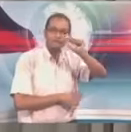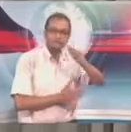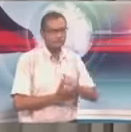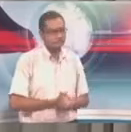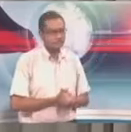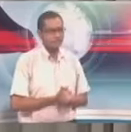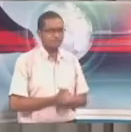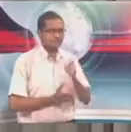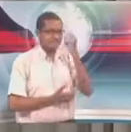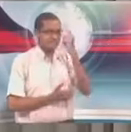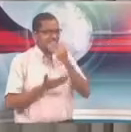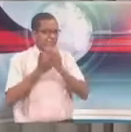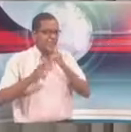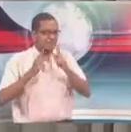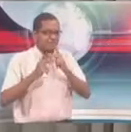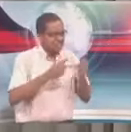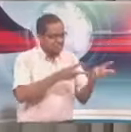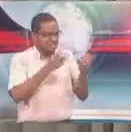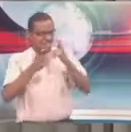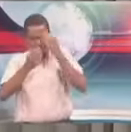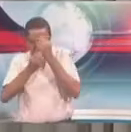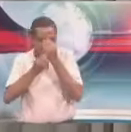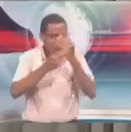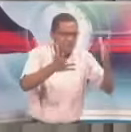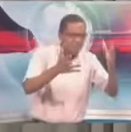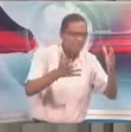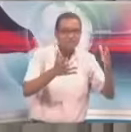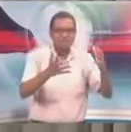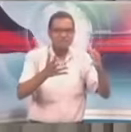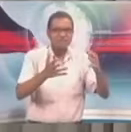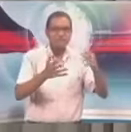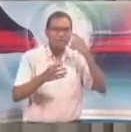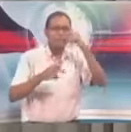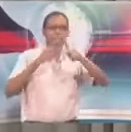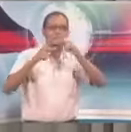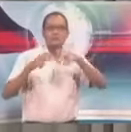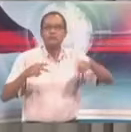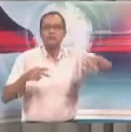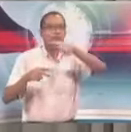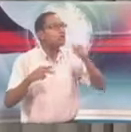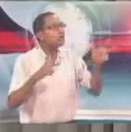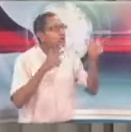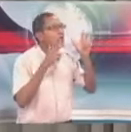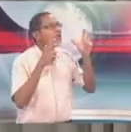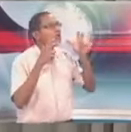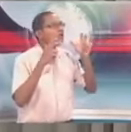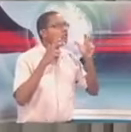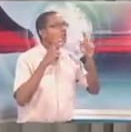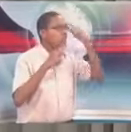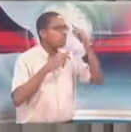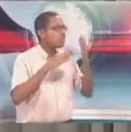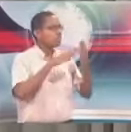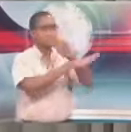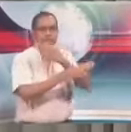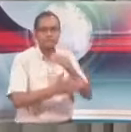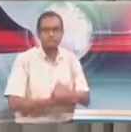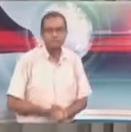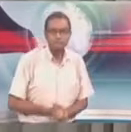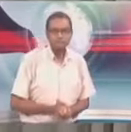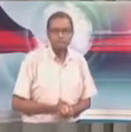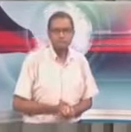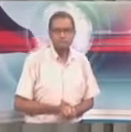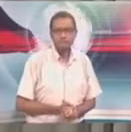but attract attention from one of our closest allies, the United States, by saying that the Prime Minister and his delegation